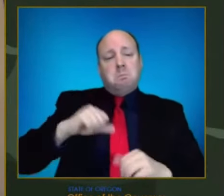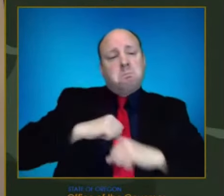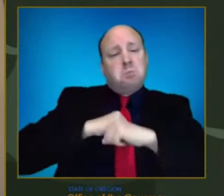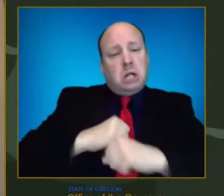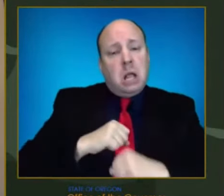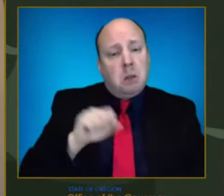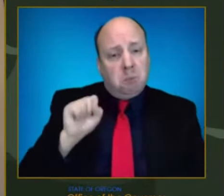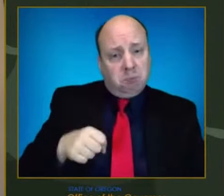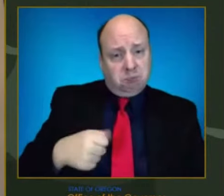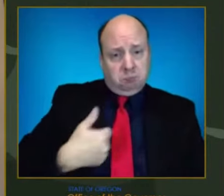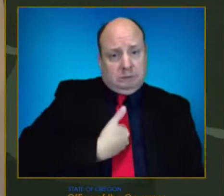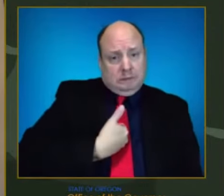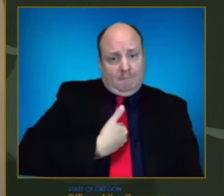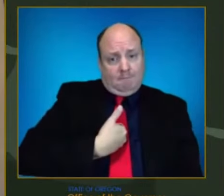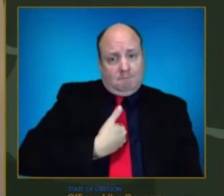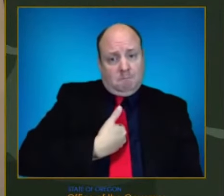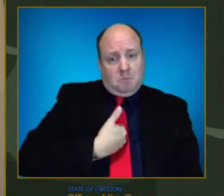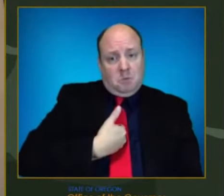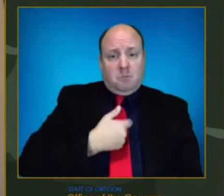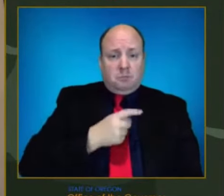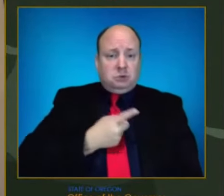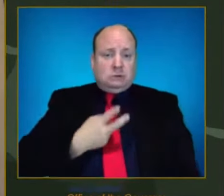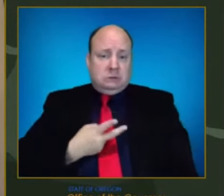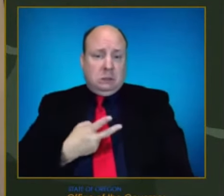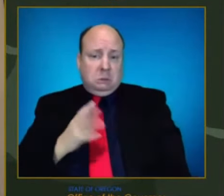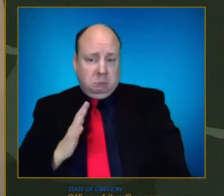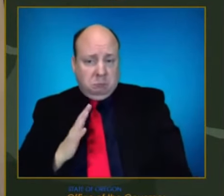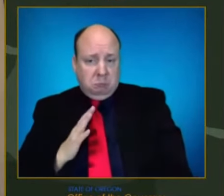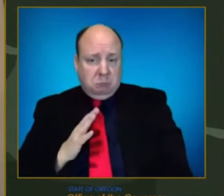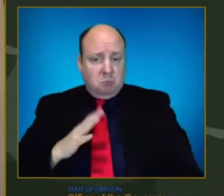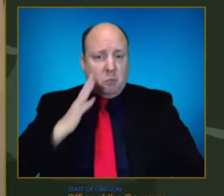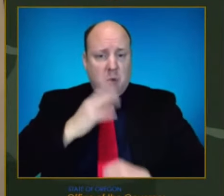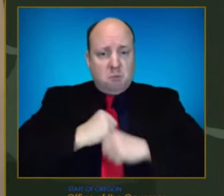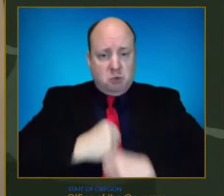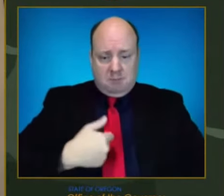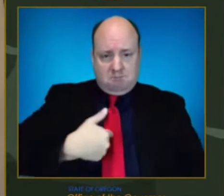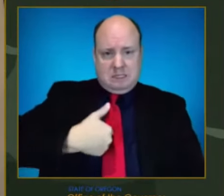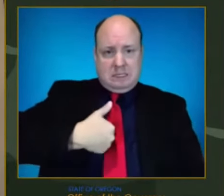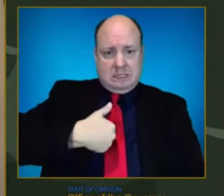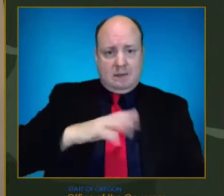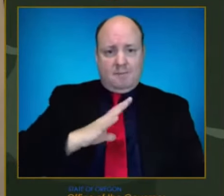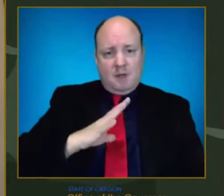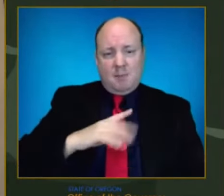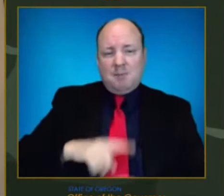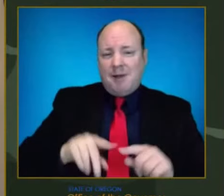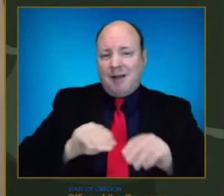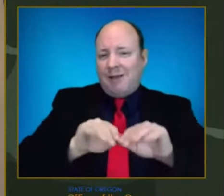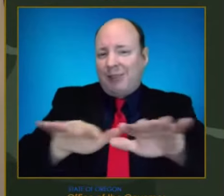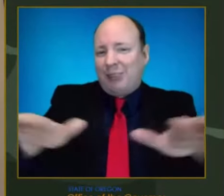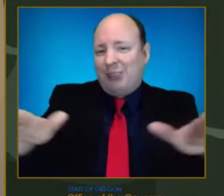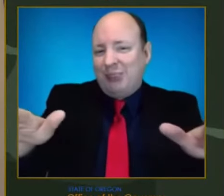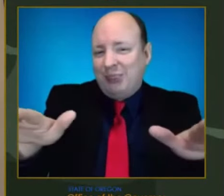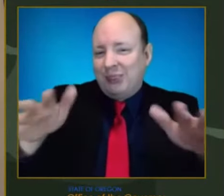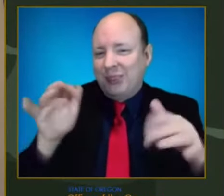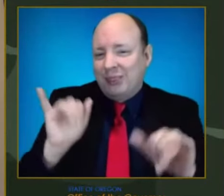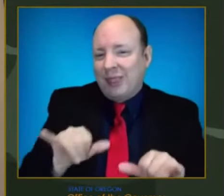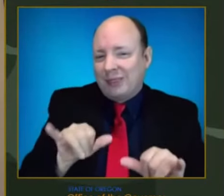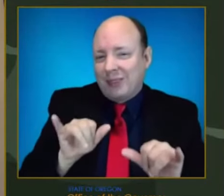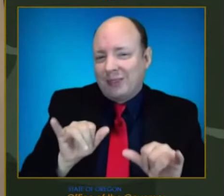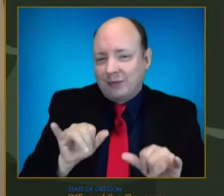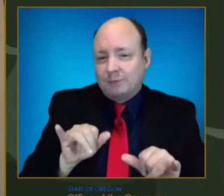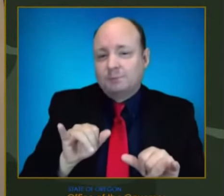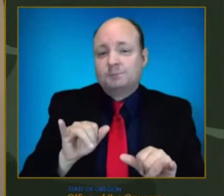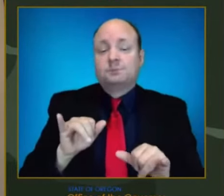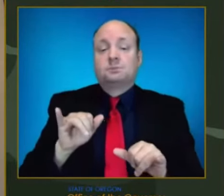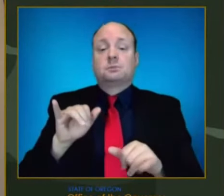that is offering you some protection. There is also a decrease in protection against severe disease or the disease that would cause you to be hospitalized.